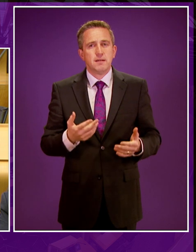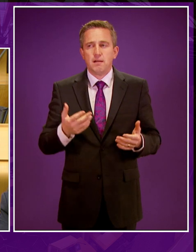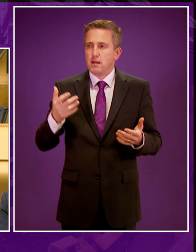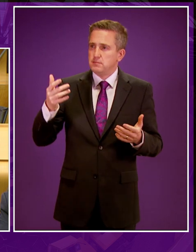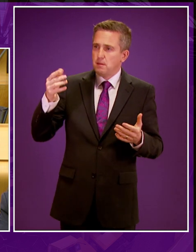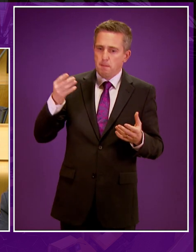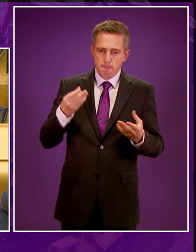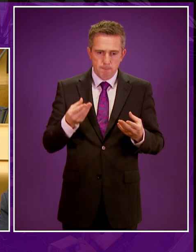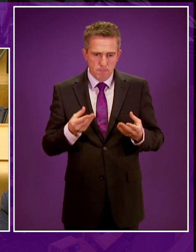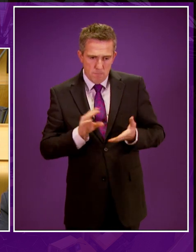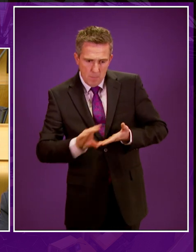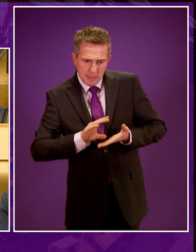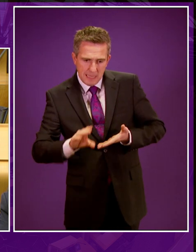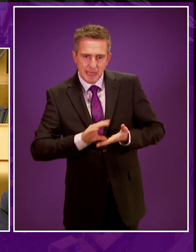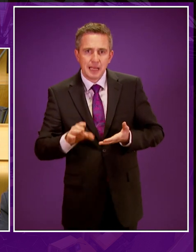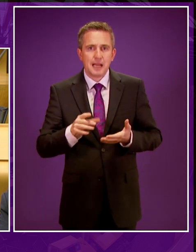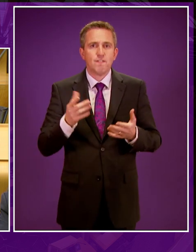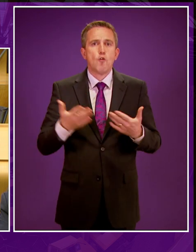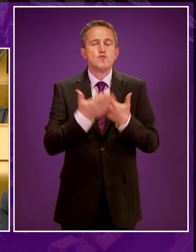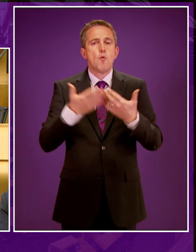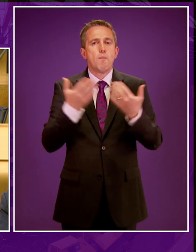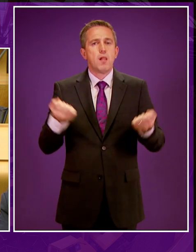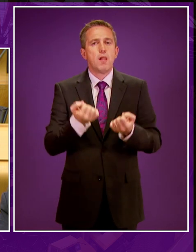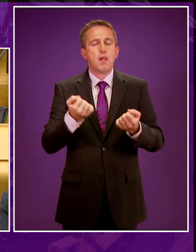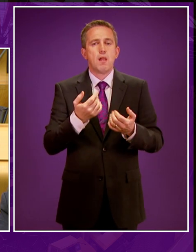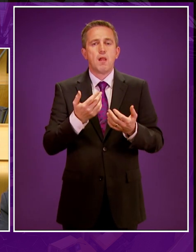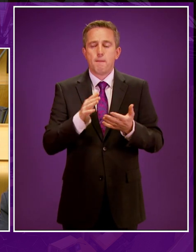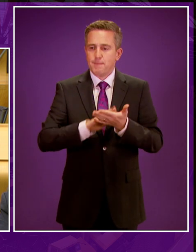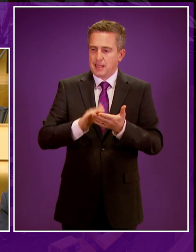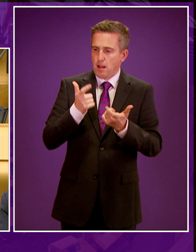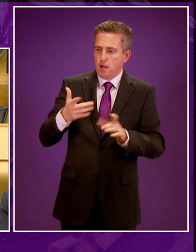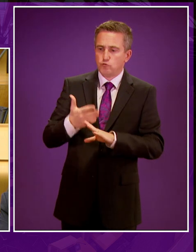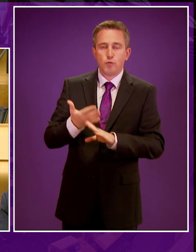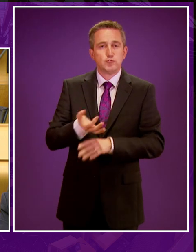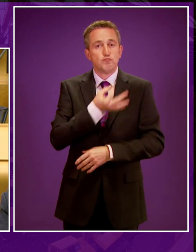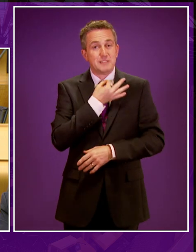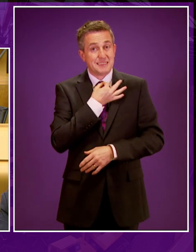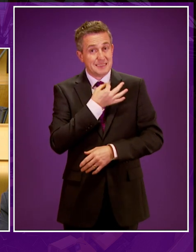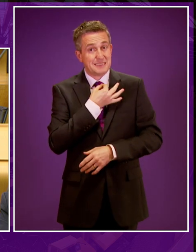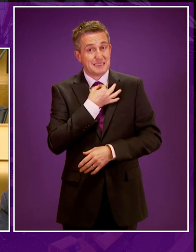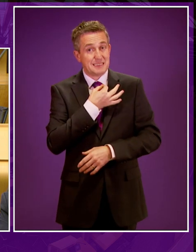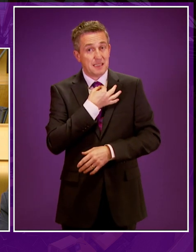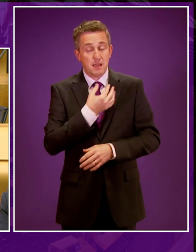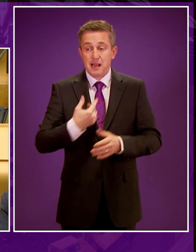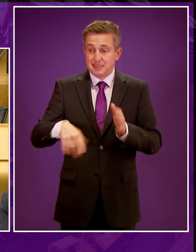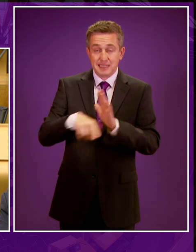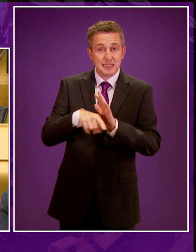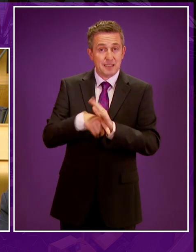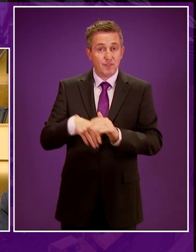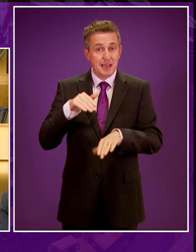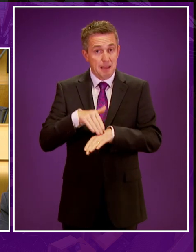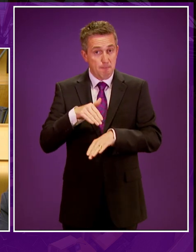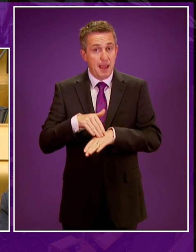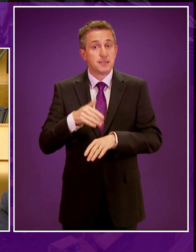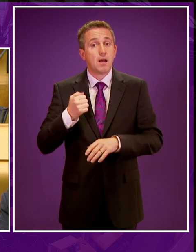subsidy arrangements and renewables have put one in six renewables jobs at risk and continue to negatively impact our